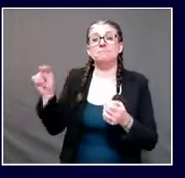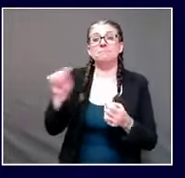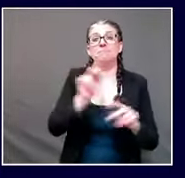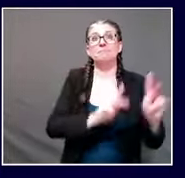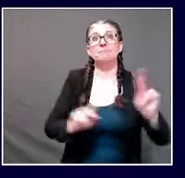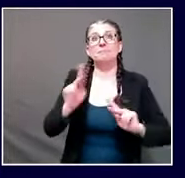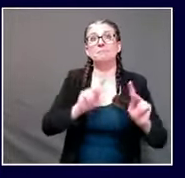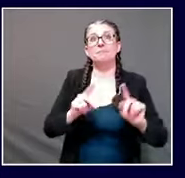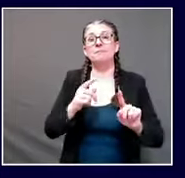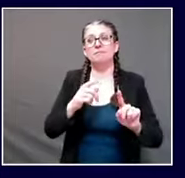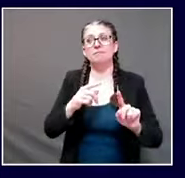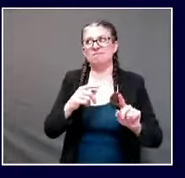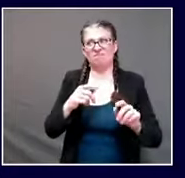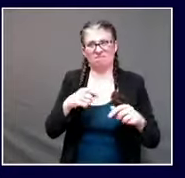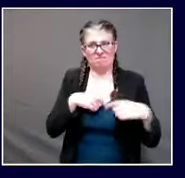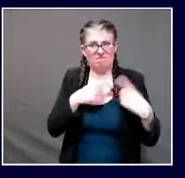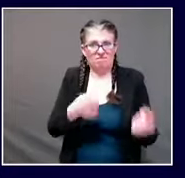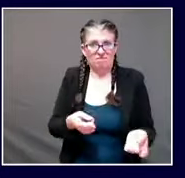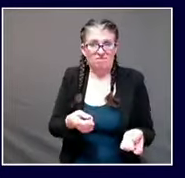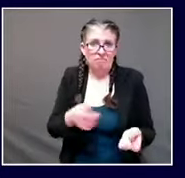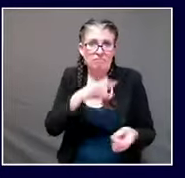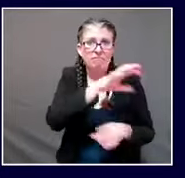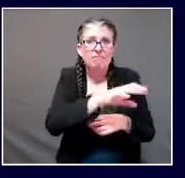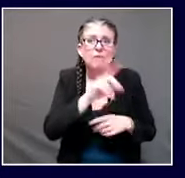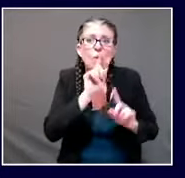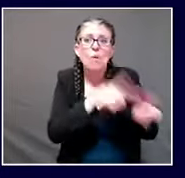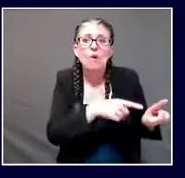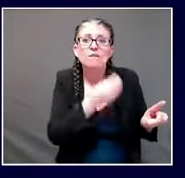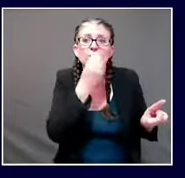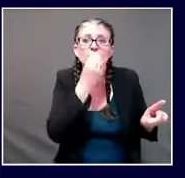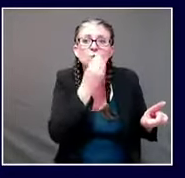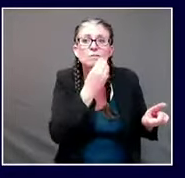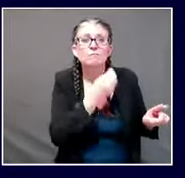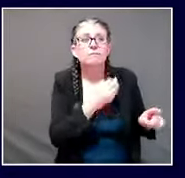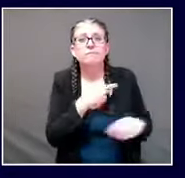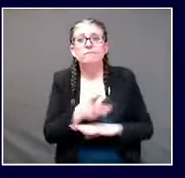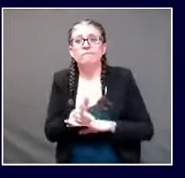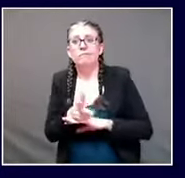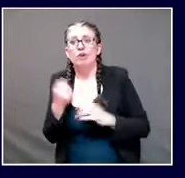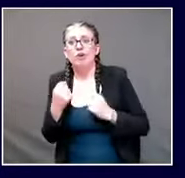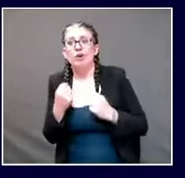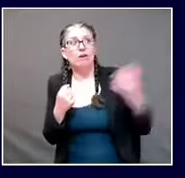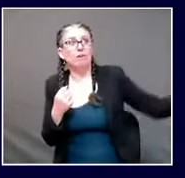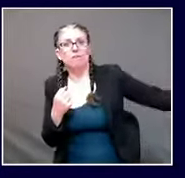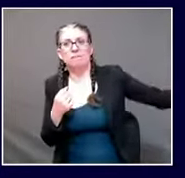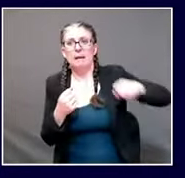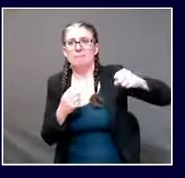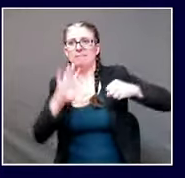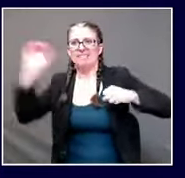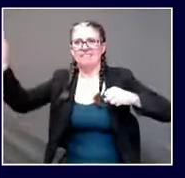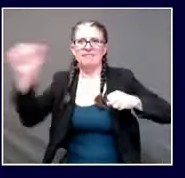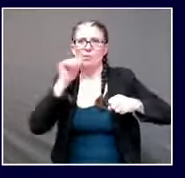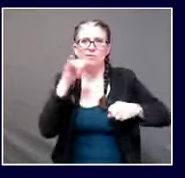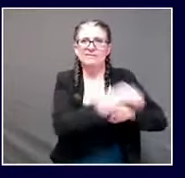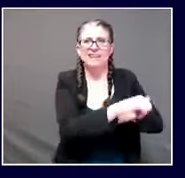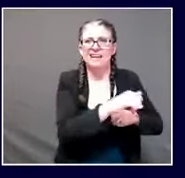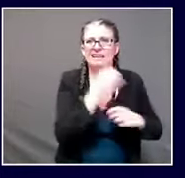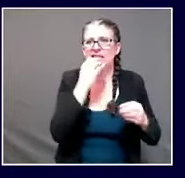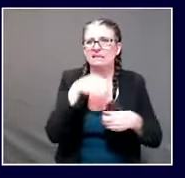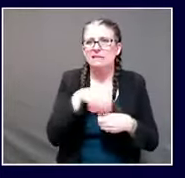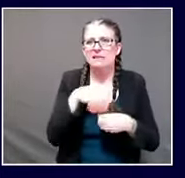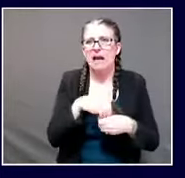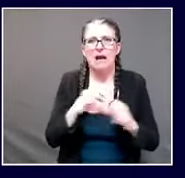because most people are very concerned about engaging in public gatherings and it's not it's the